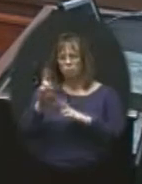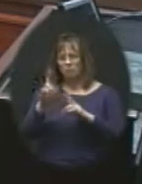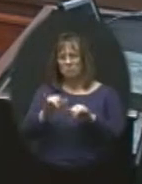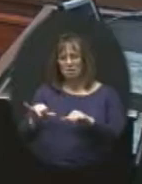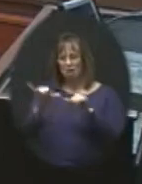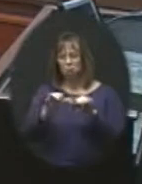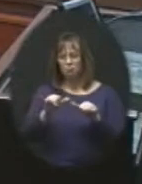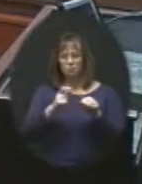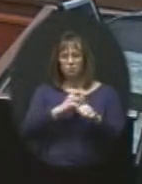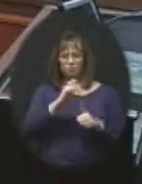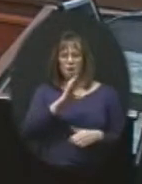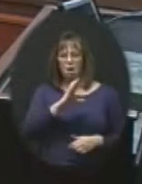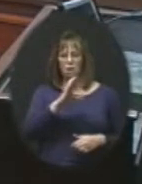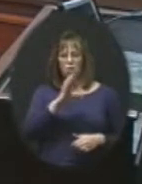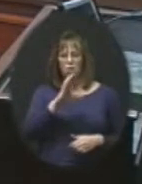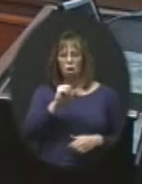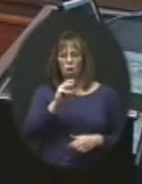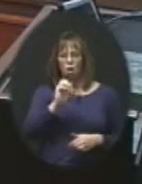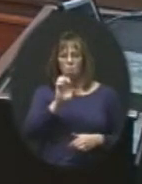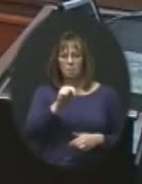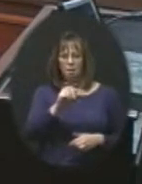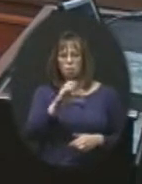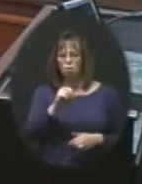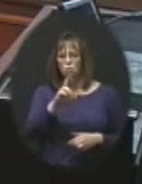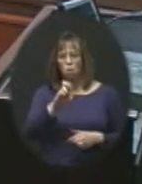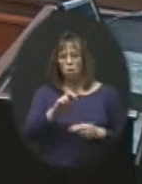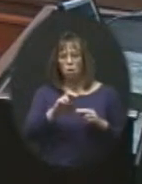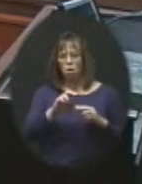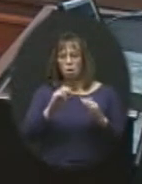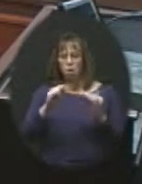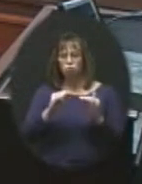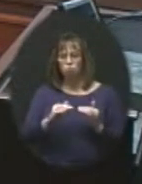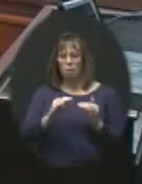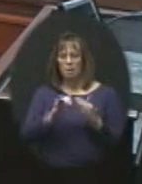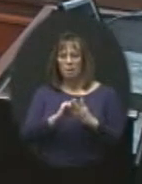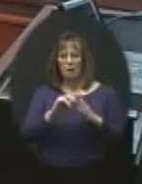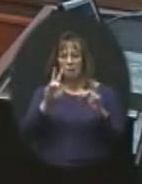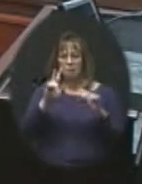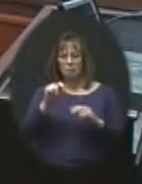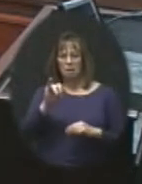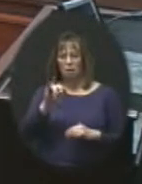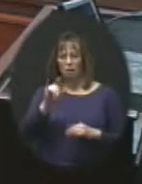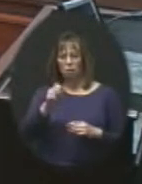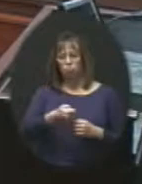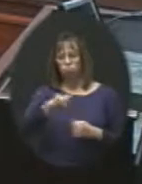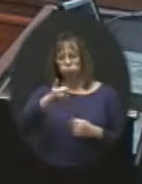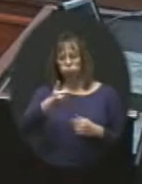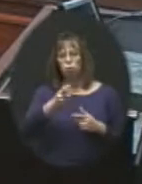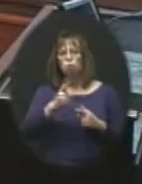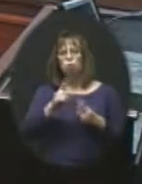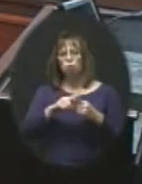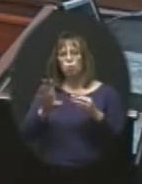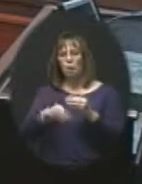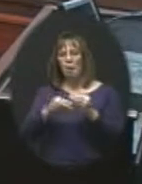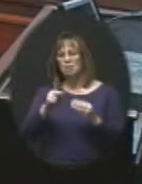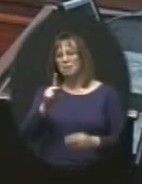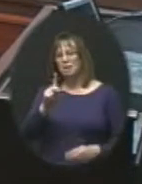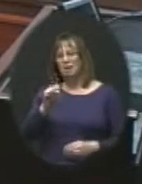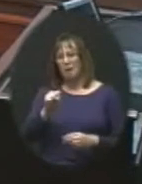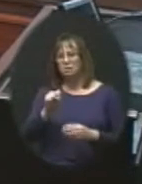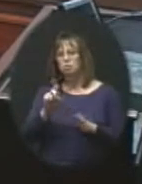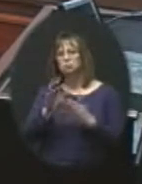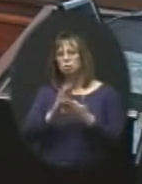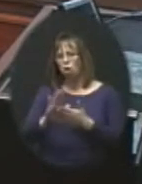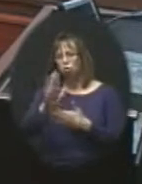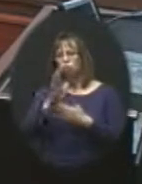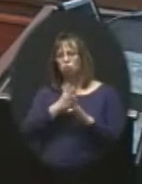just taking it from that Common Core and dropping the Common Core title to adding in the Kansas College and Career